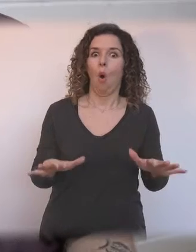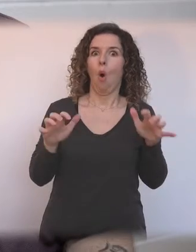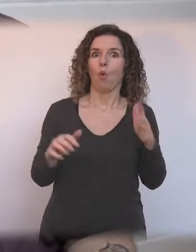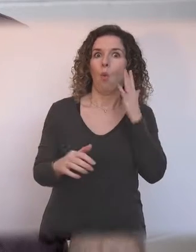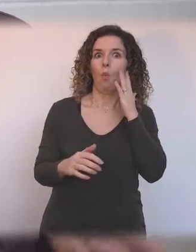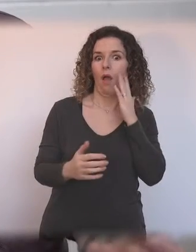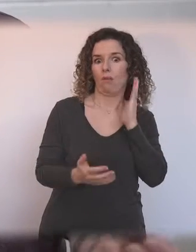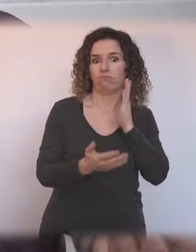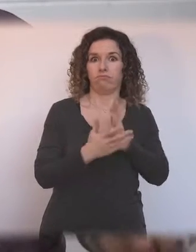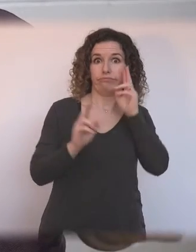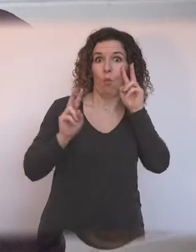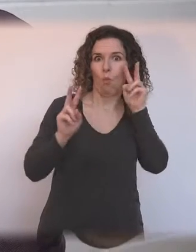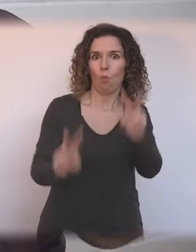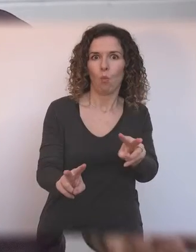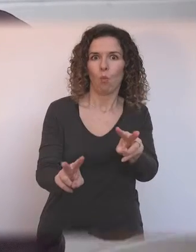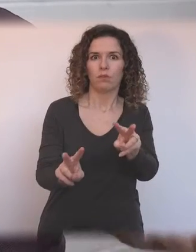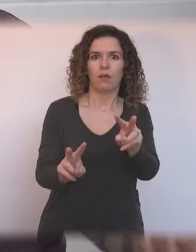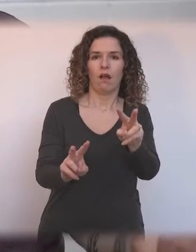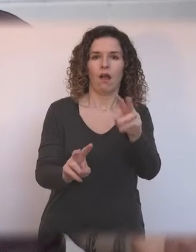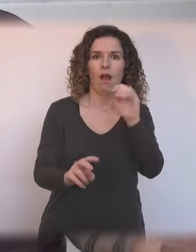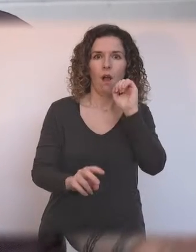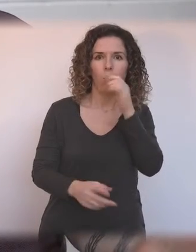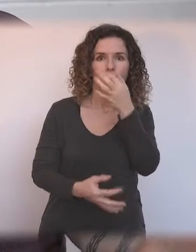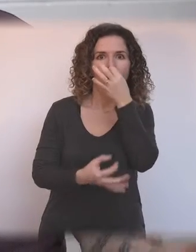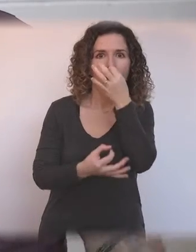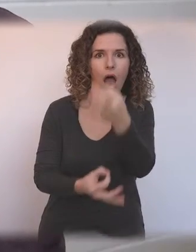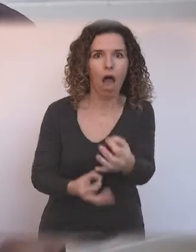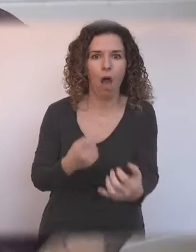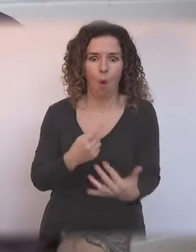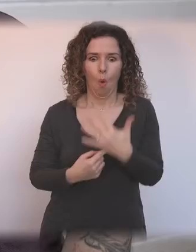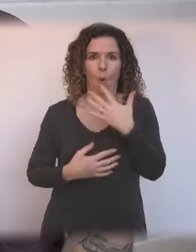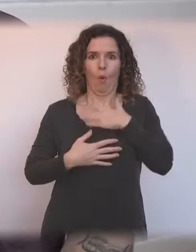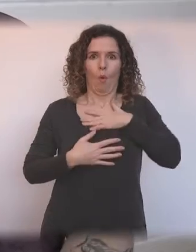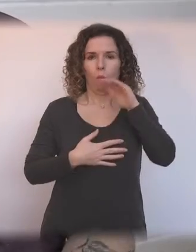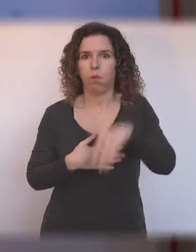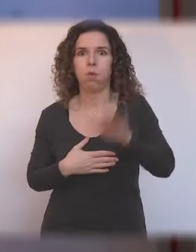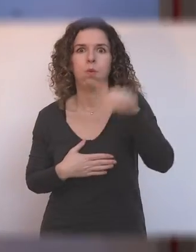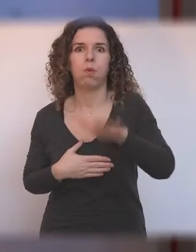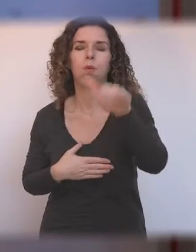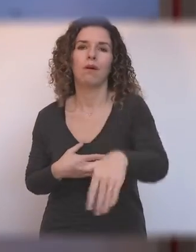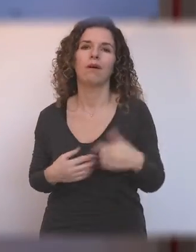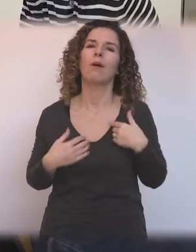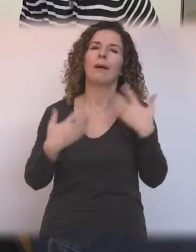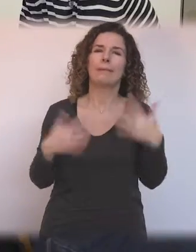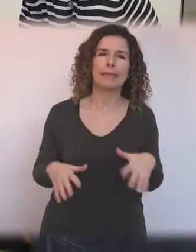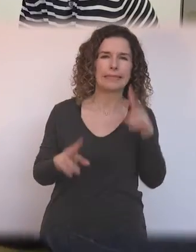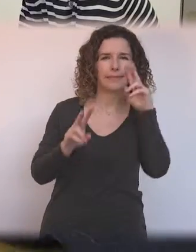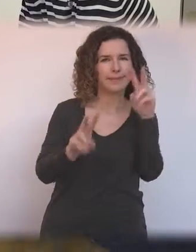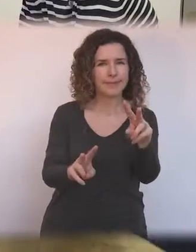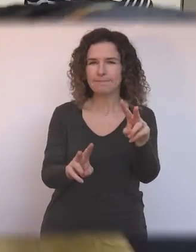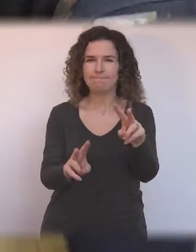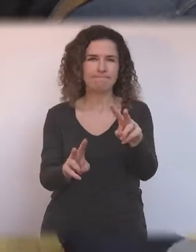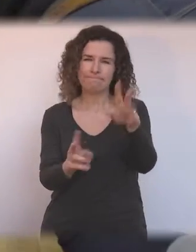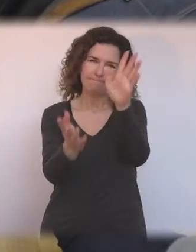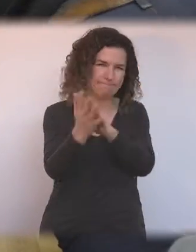take the people who will be in the audience on this rollercoaster journey? We did a lot of, let's try this, it